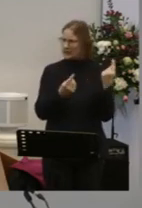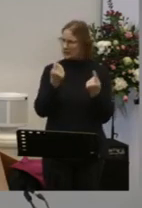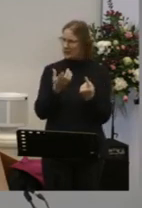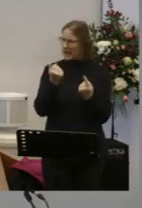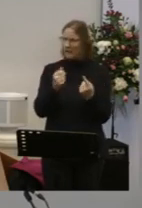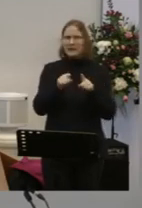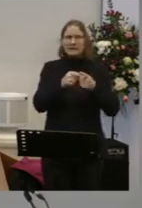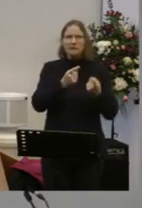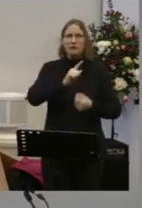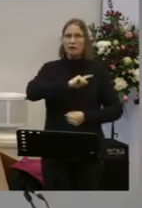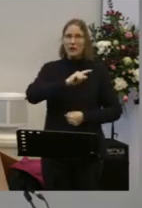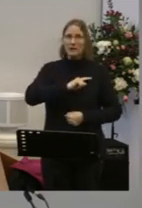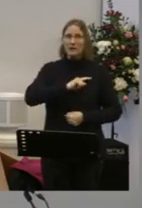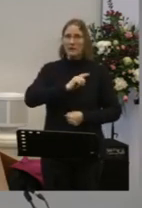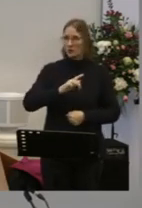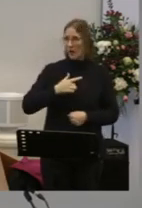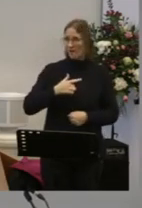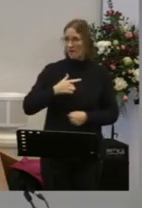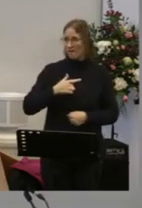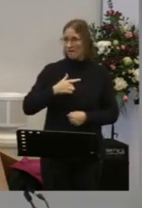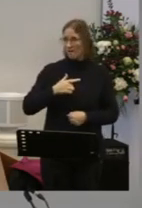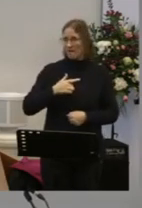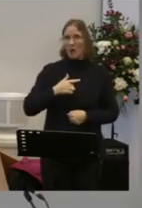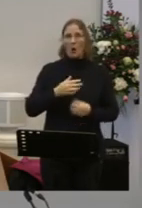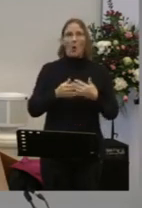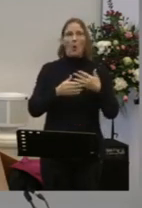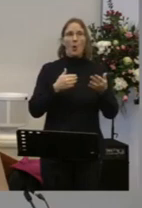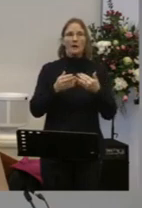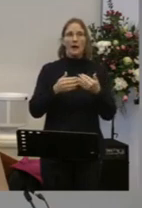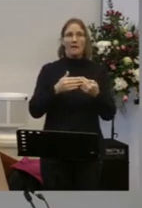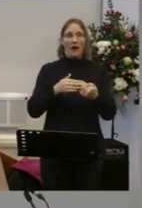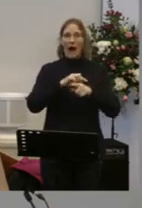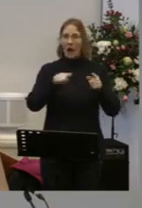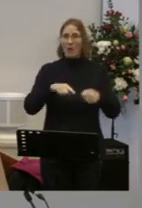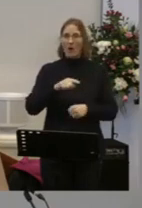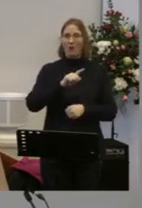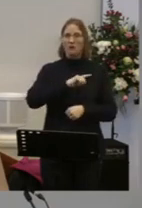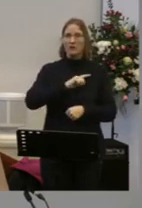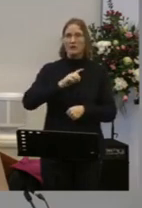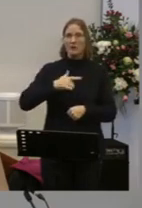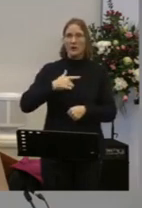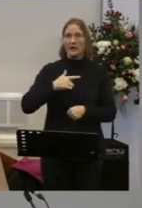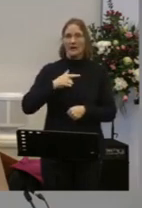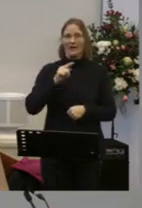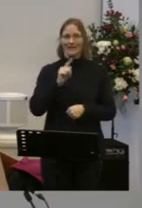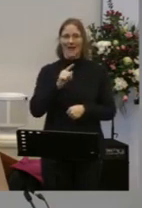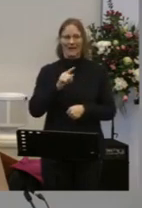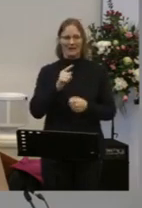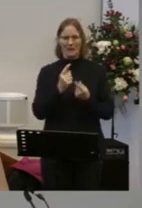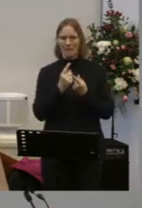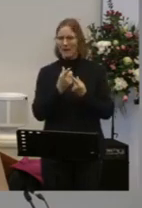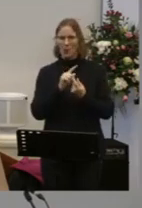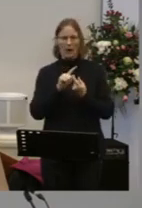But whatever your reason for living is Is what you are enslaved to Because Your happiness Your